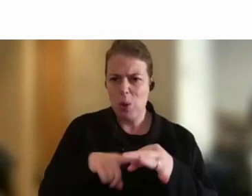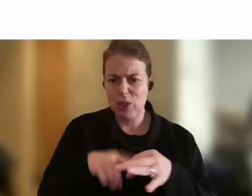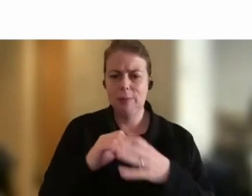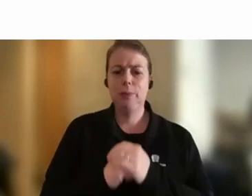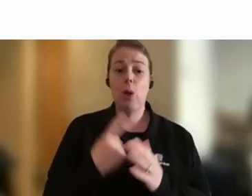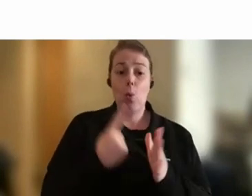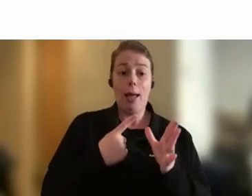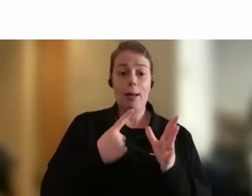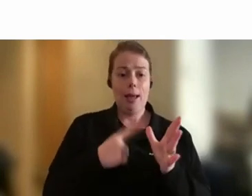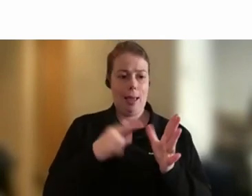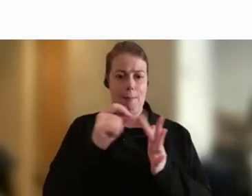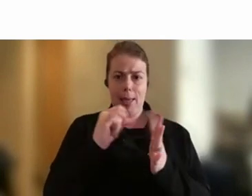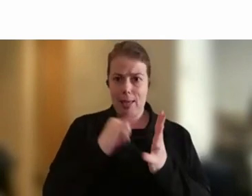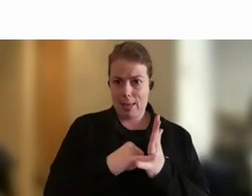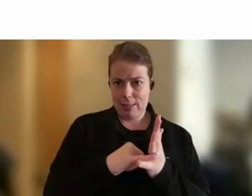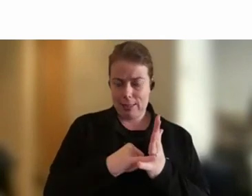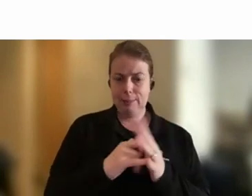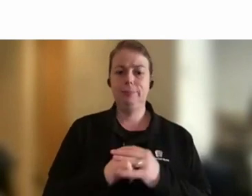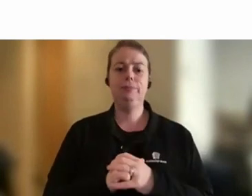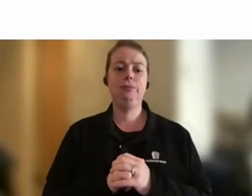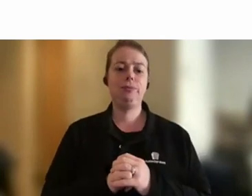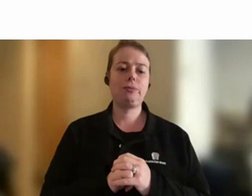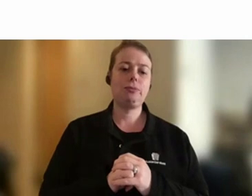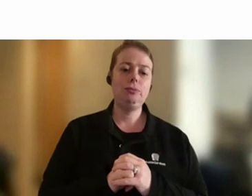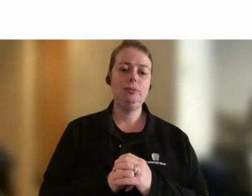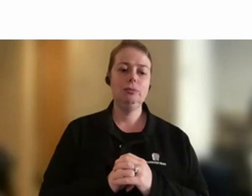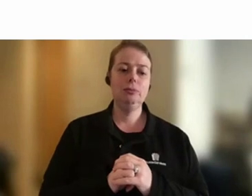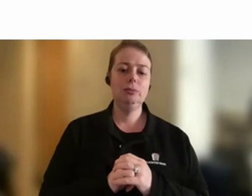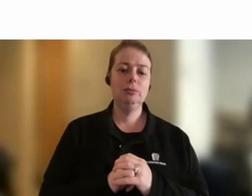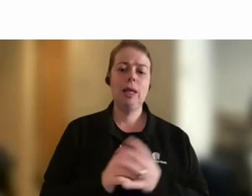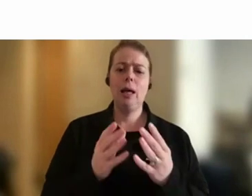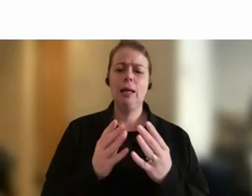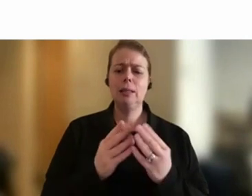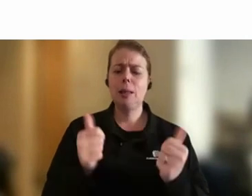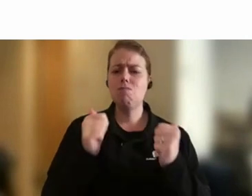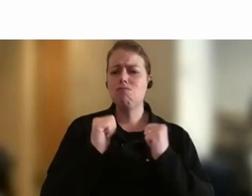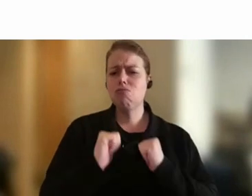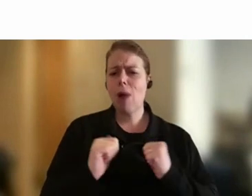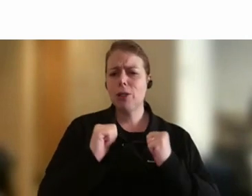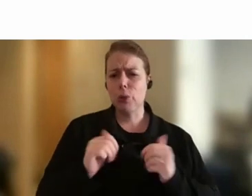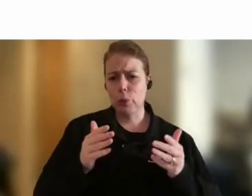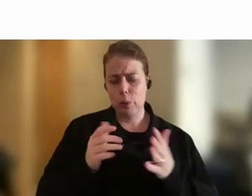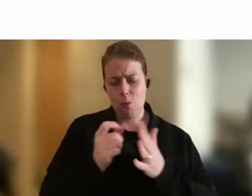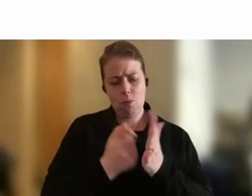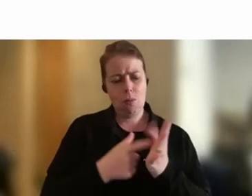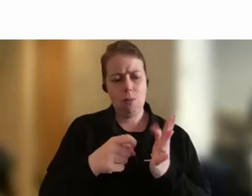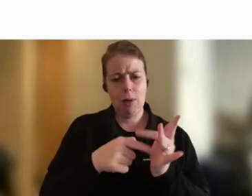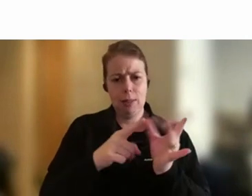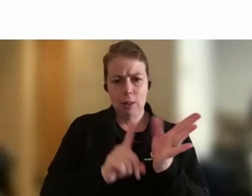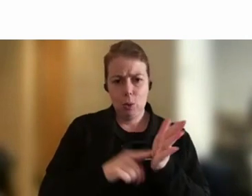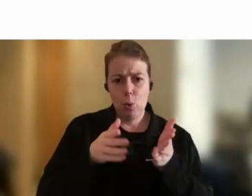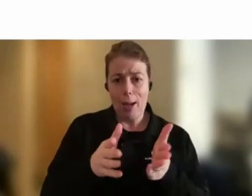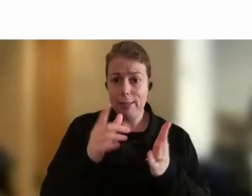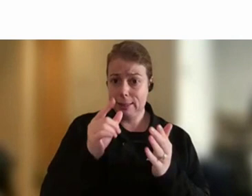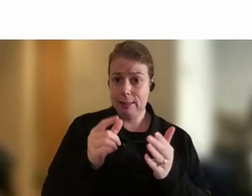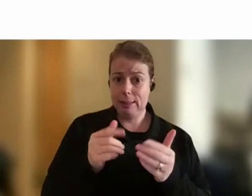-S. So there are some really practical ways that we can give people the authorising